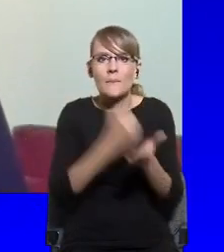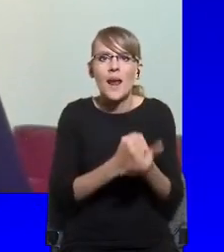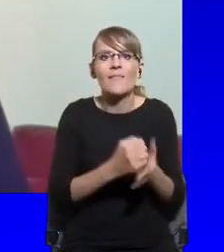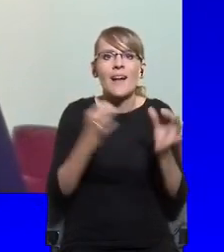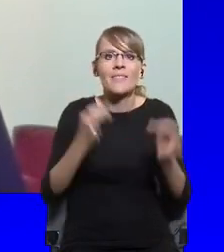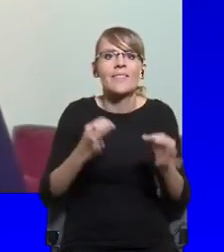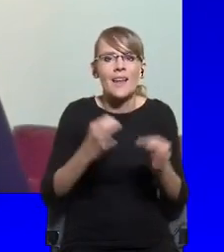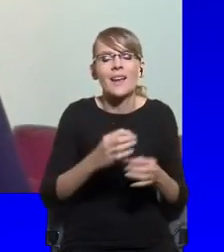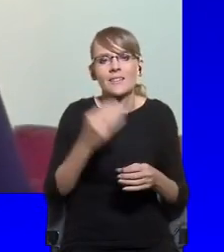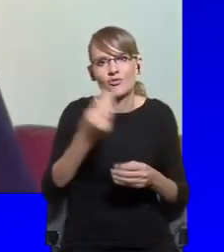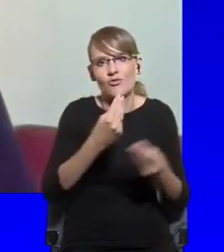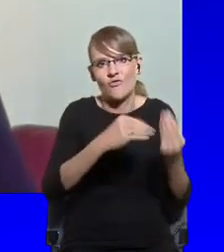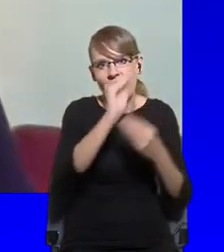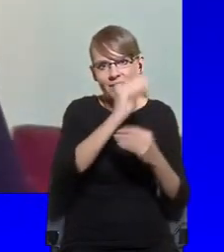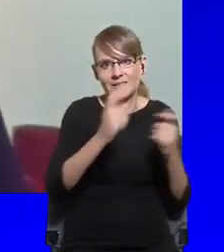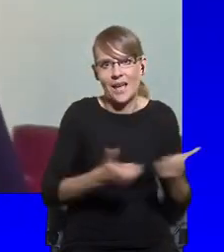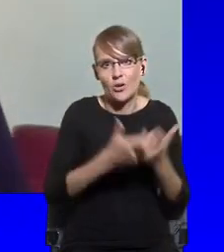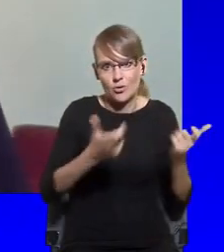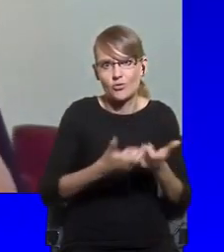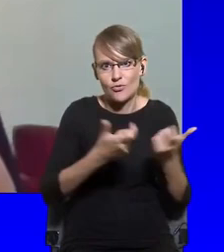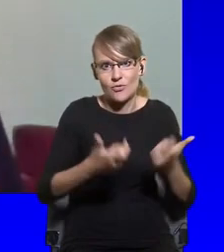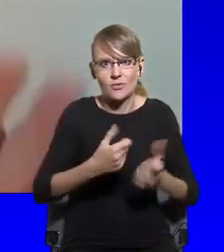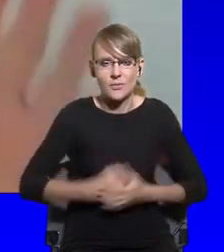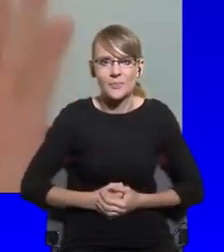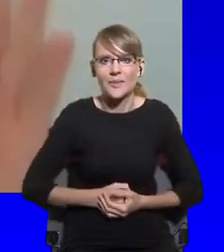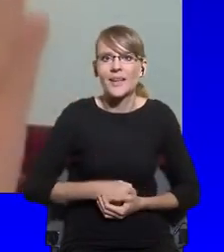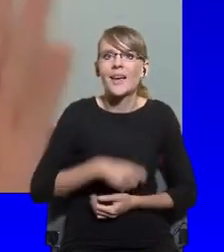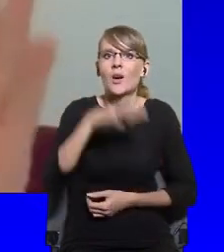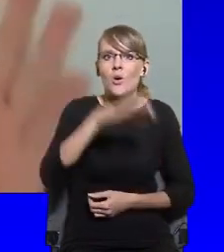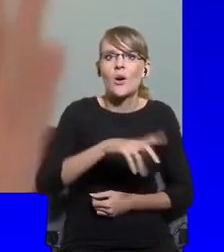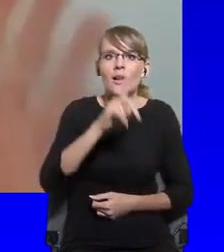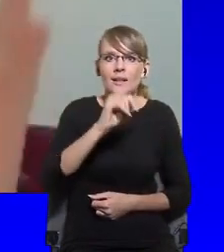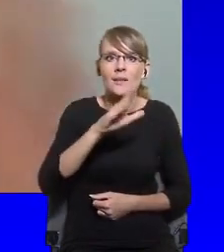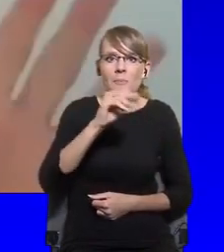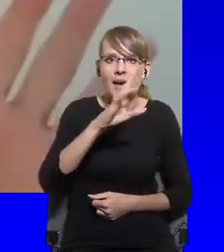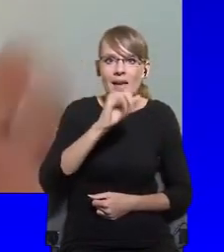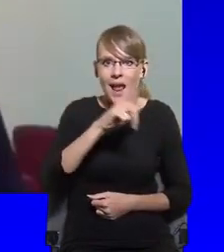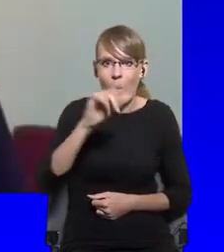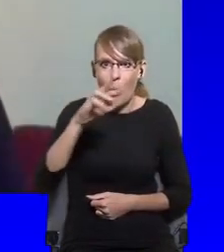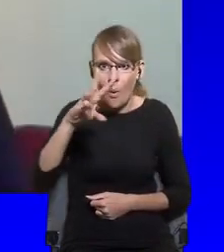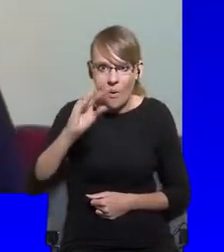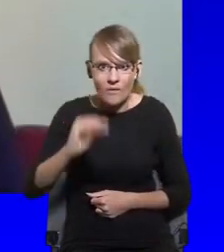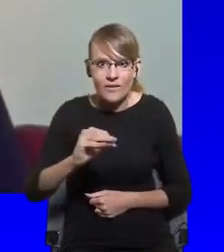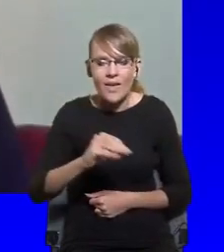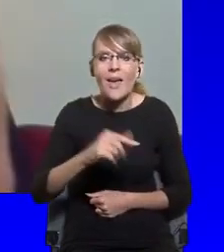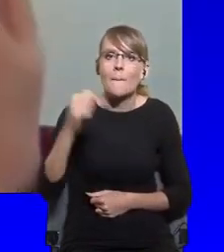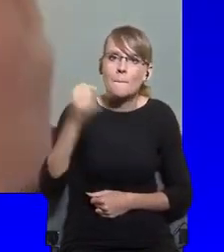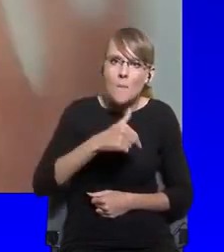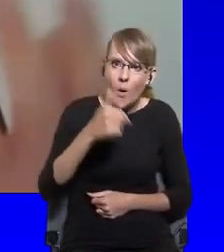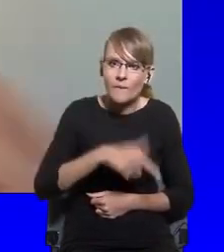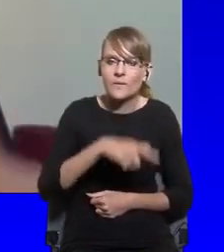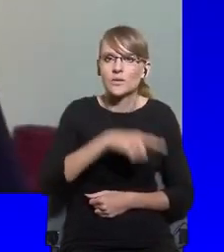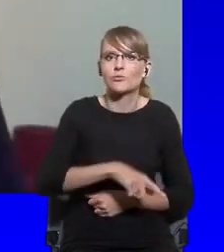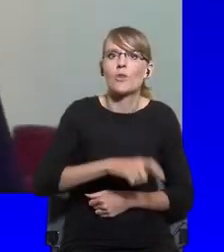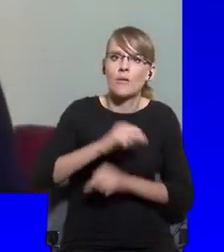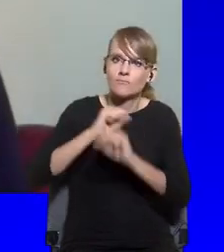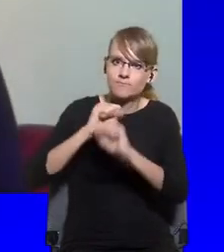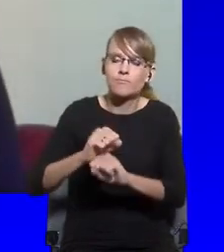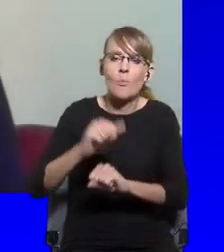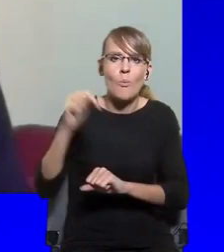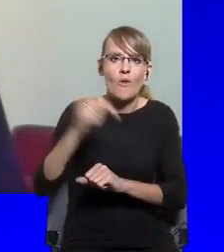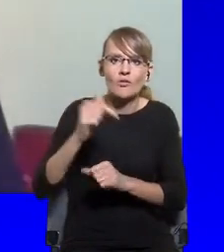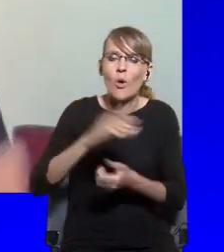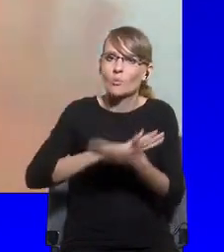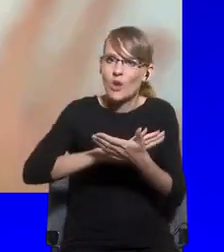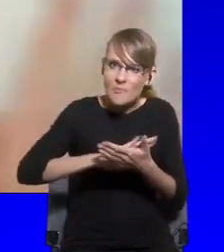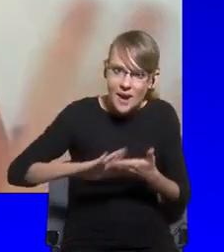And I think liberals, rather than remaining entirely on the defensive and, you know, apologizing for